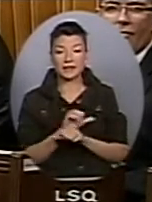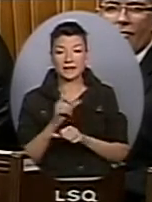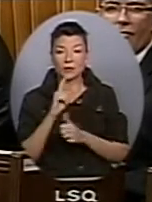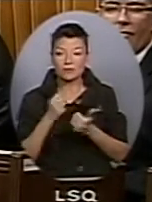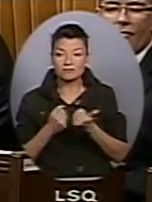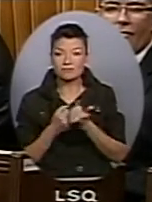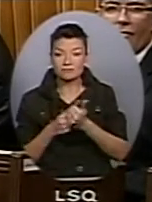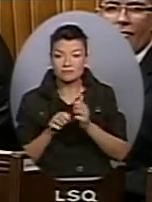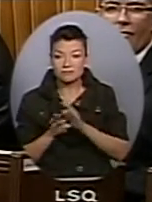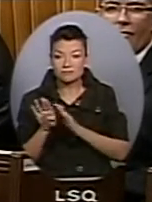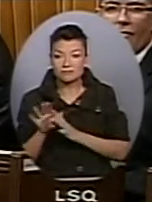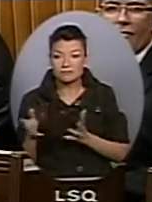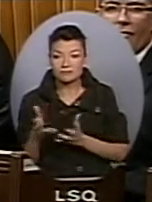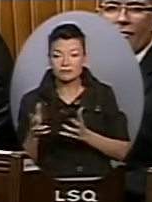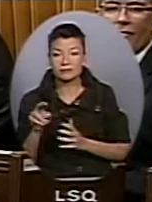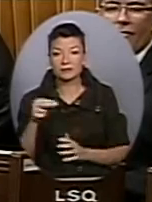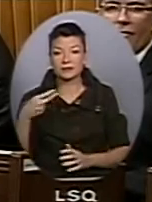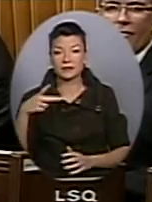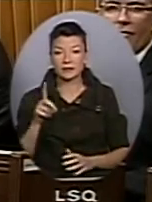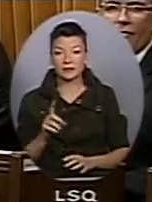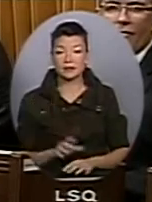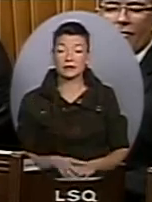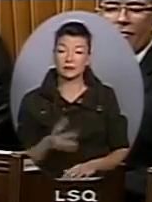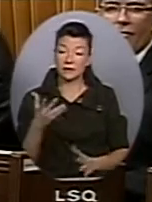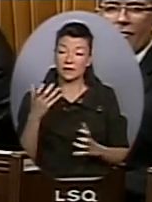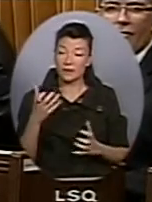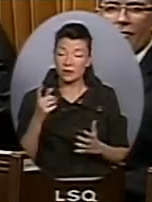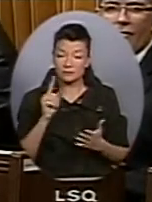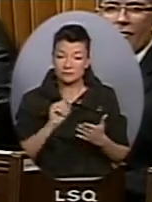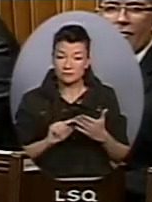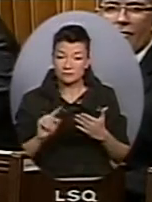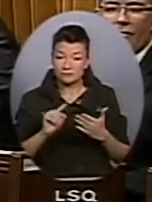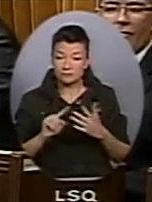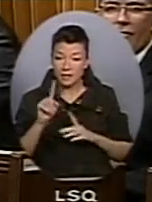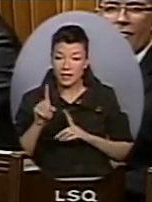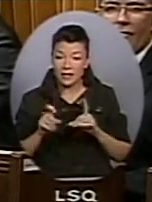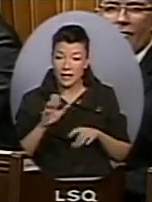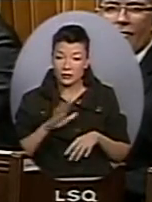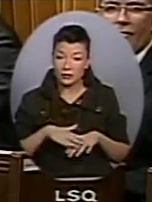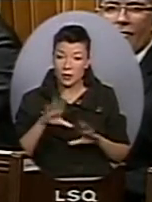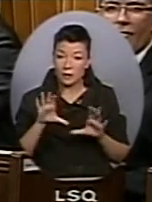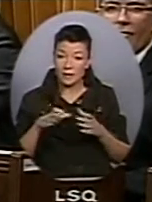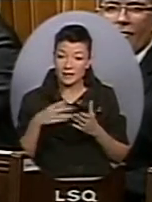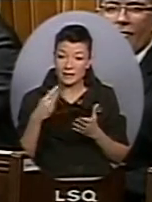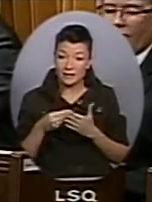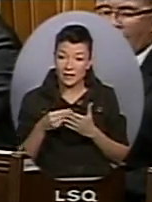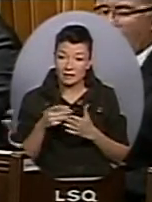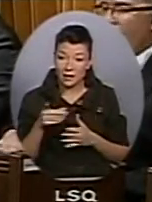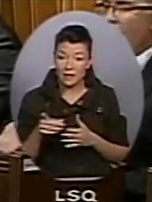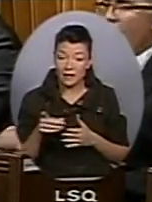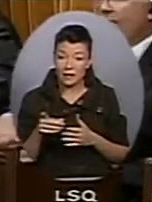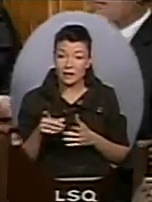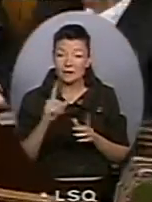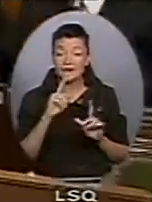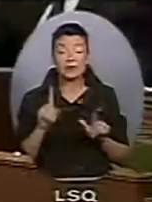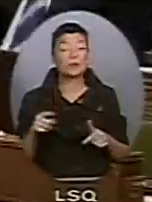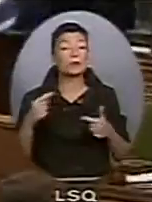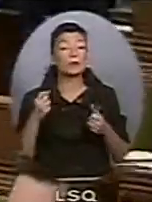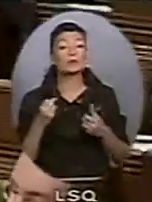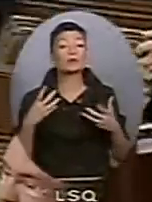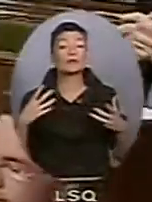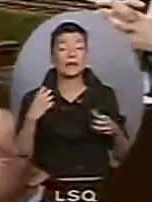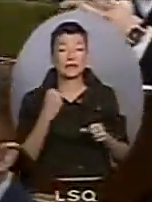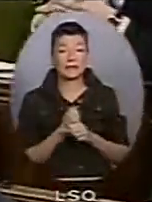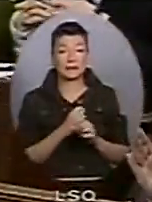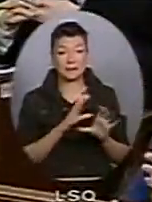into their own party financing, but Mr. Speaker, this is the practice of every party and has been for decades. Thank you. The